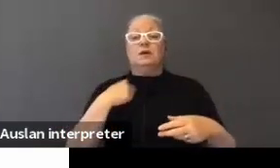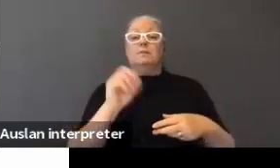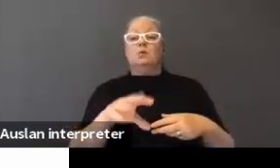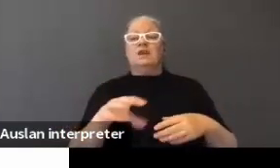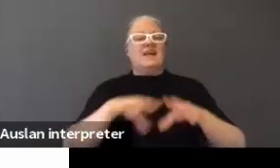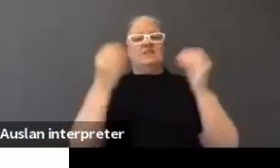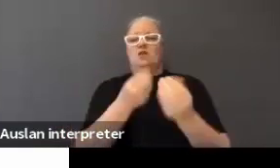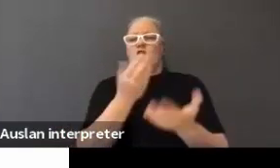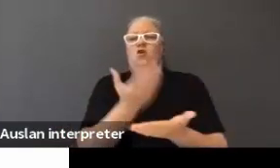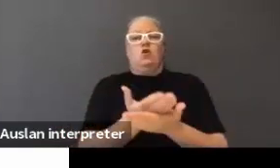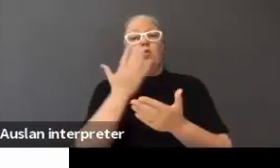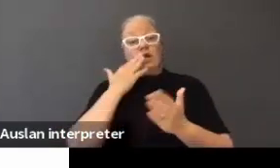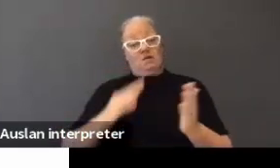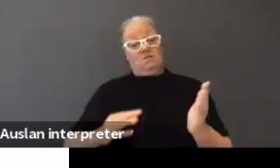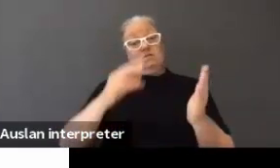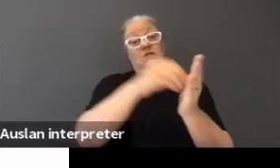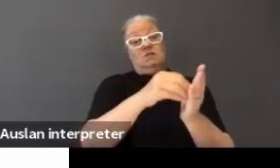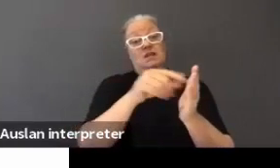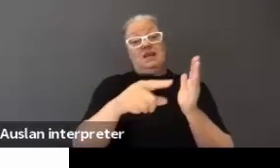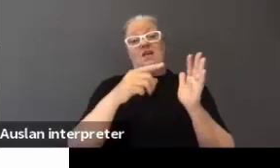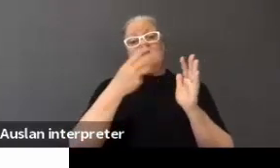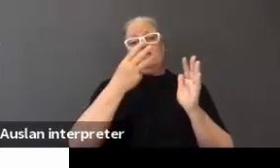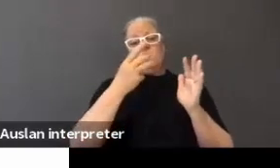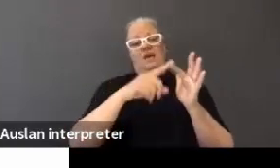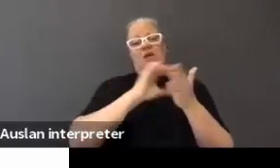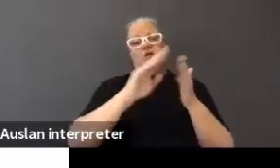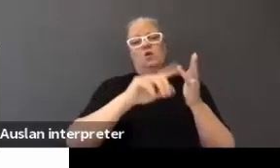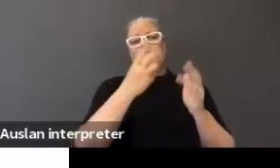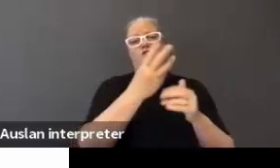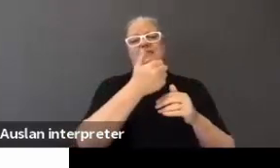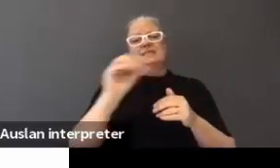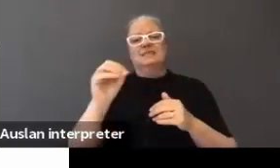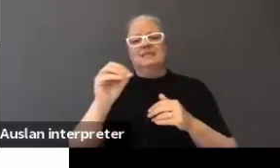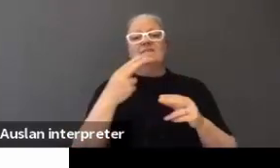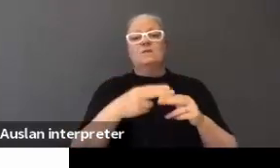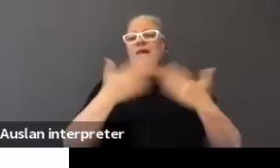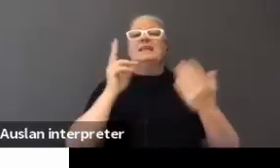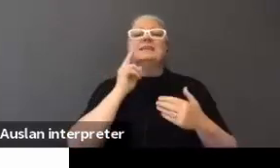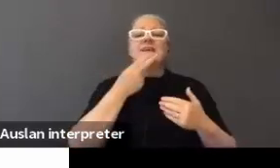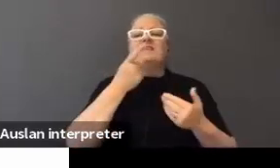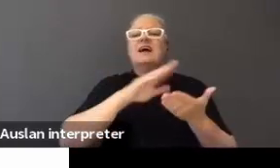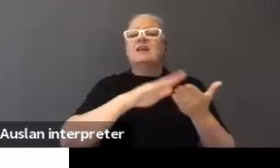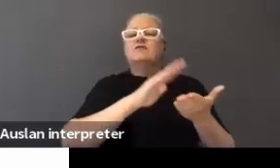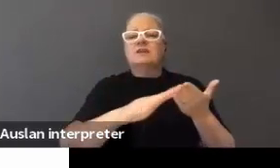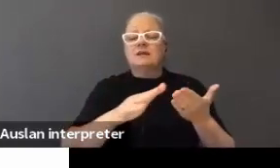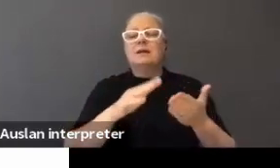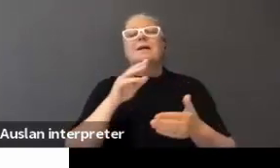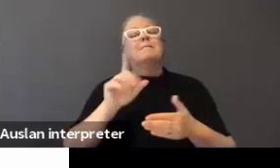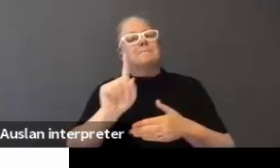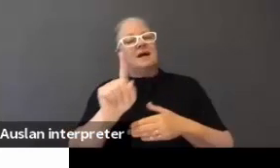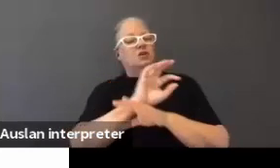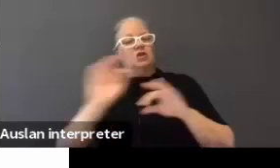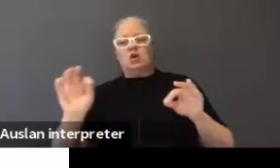that we load into Echo 360 for any deaf and hard of hearing hearing student. But that doesn't mean we don't do closed captioning as well.